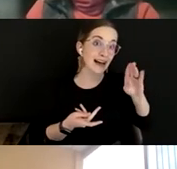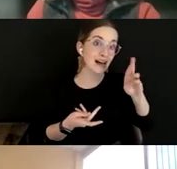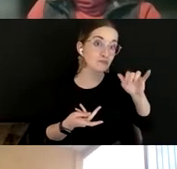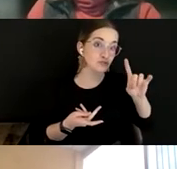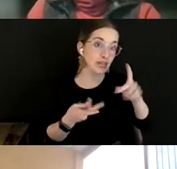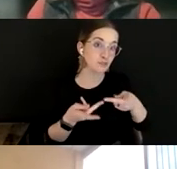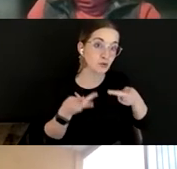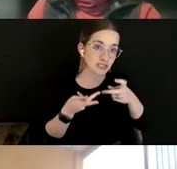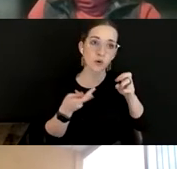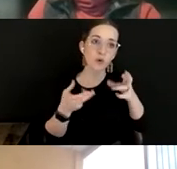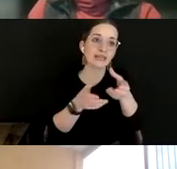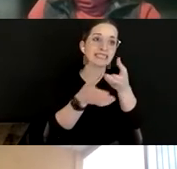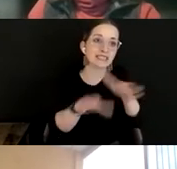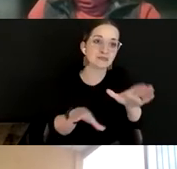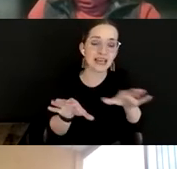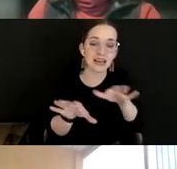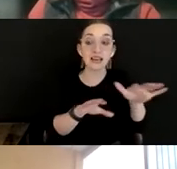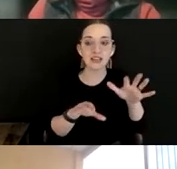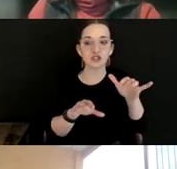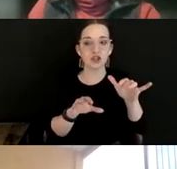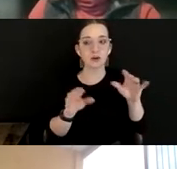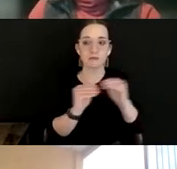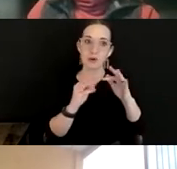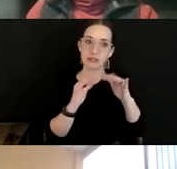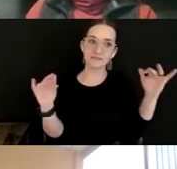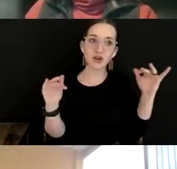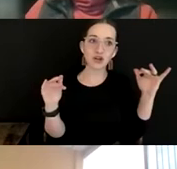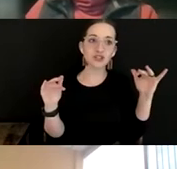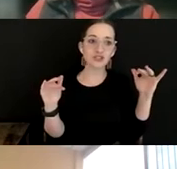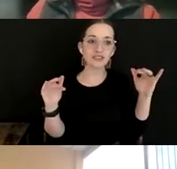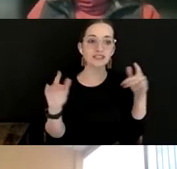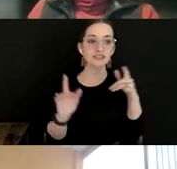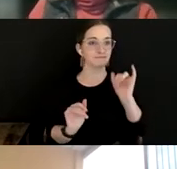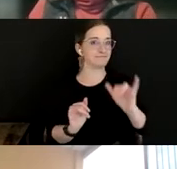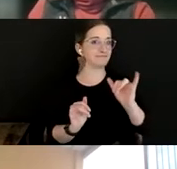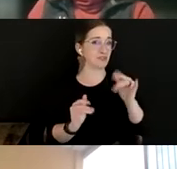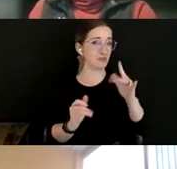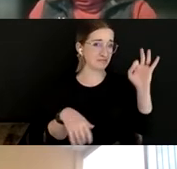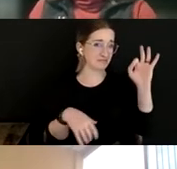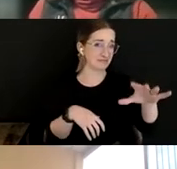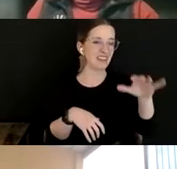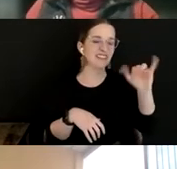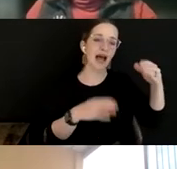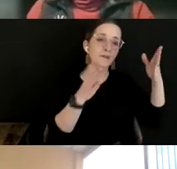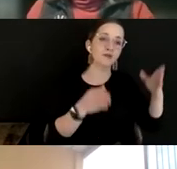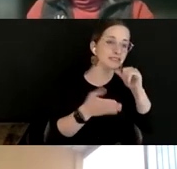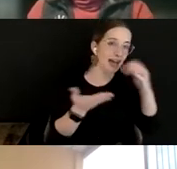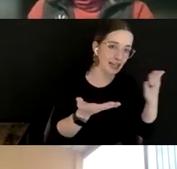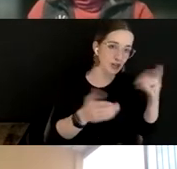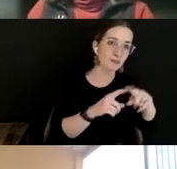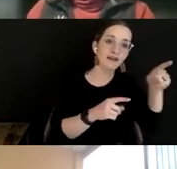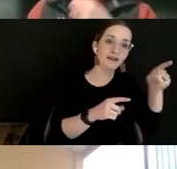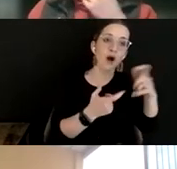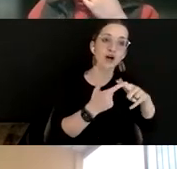split among different people. So I just wanted to underscore that, that point, because they're not here, but they wanted to share that as they